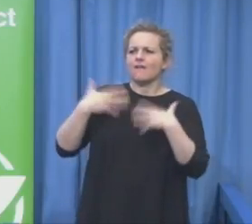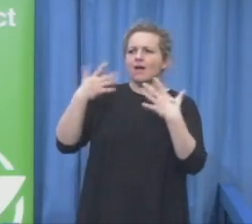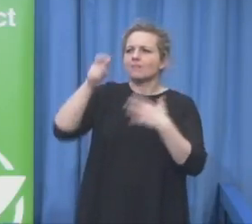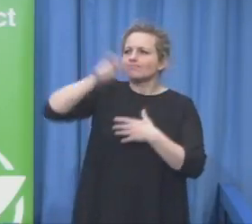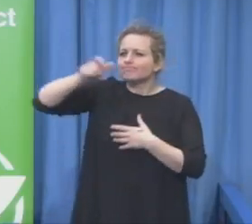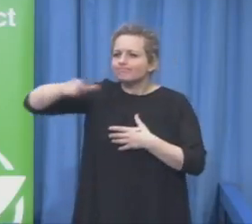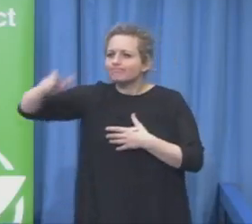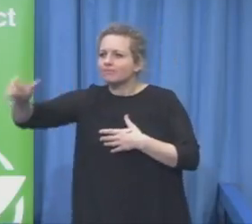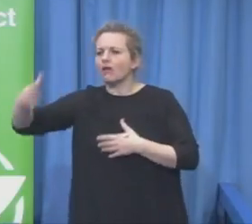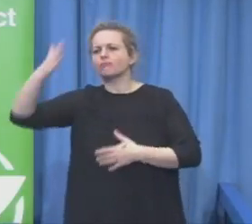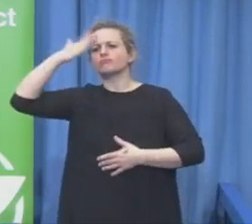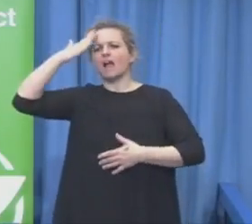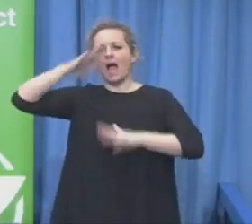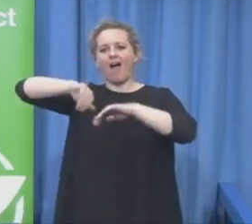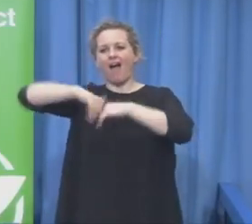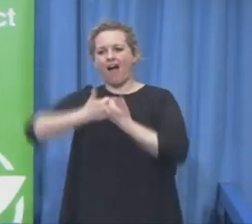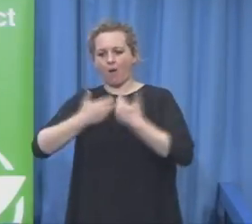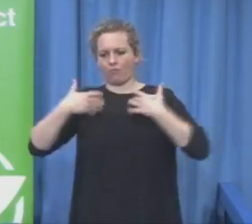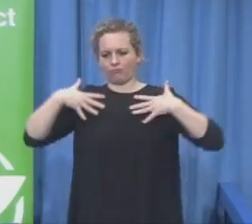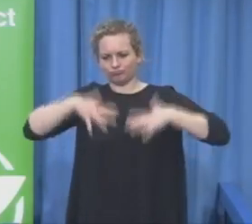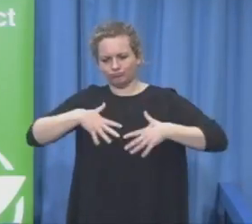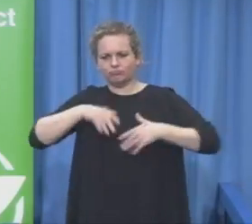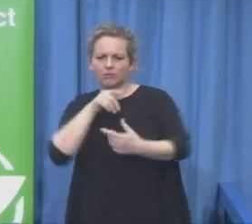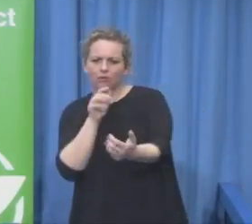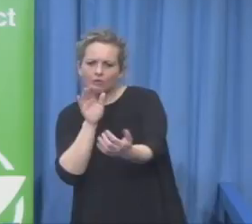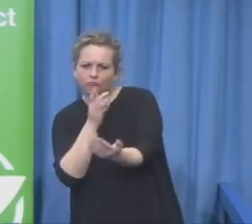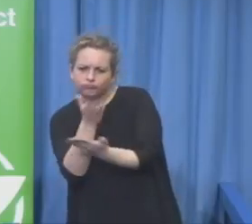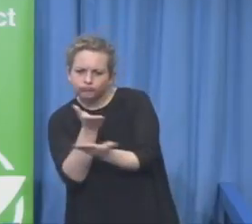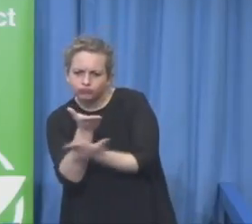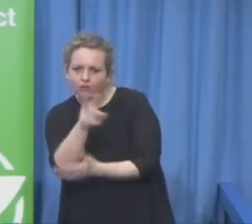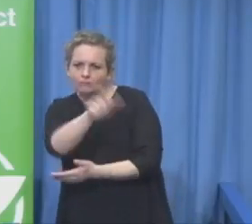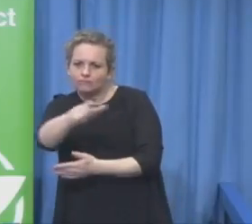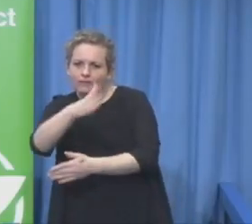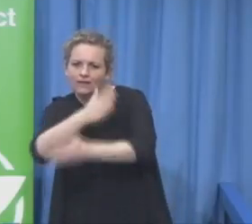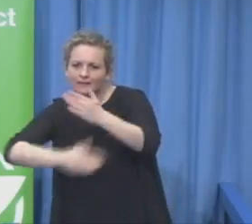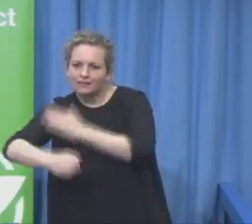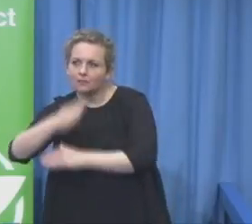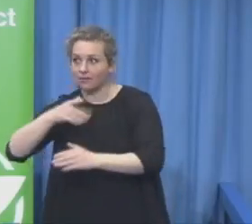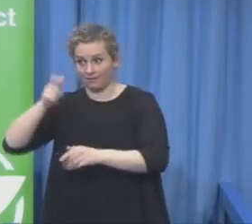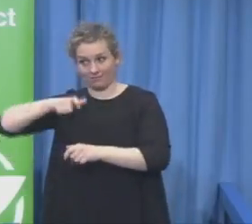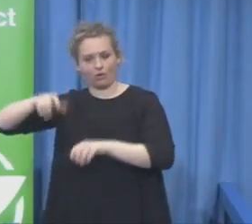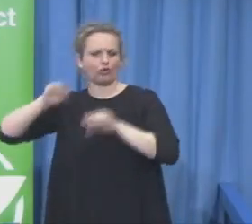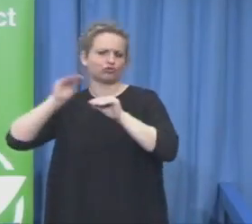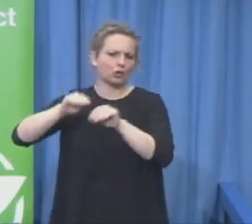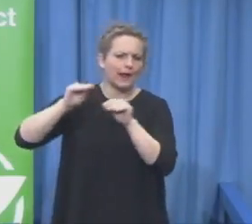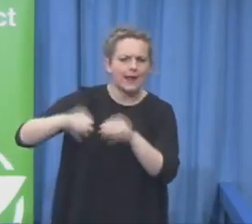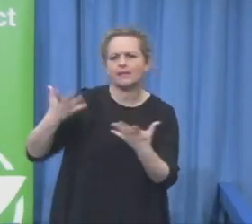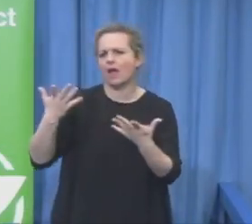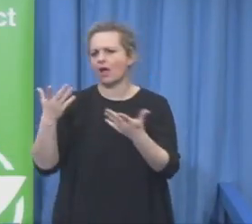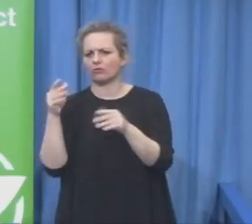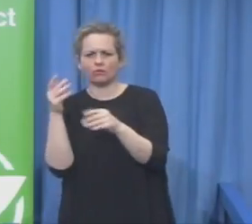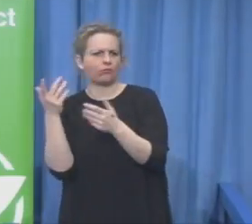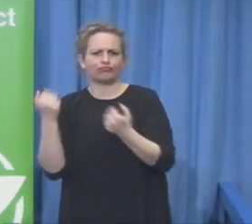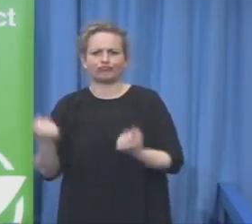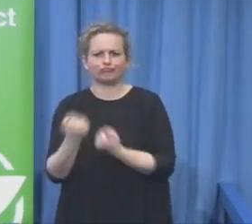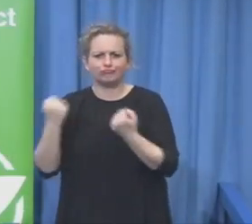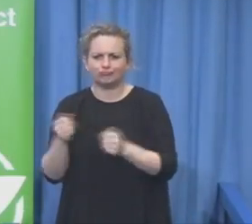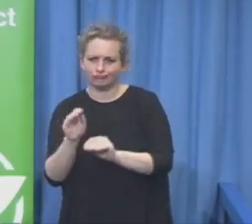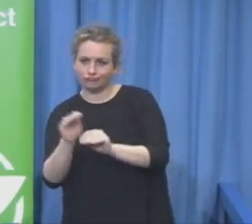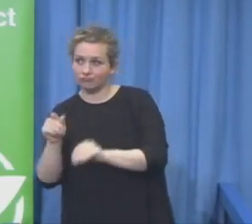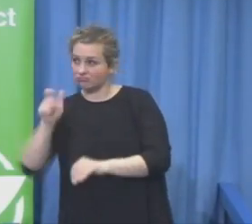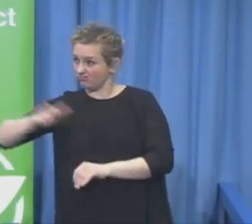supporters, pedagogical staff, they don't really know how people learn.